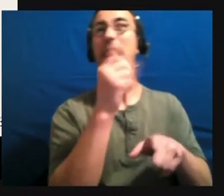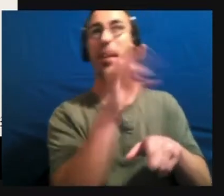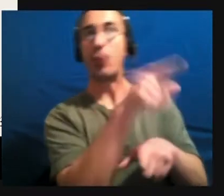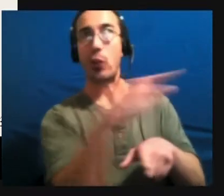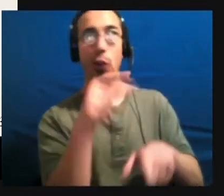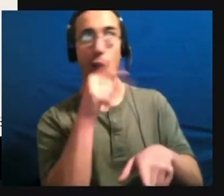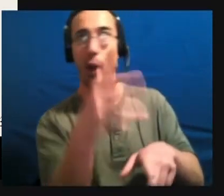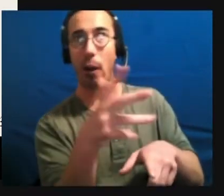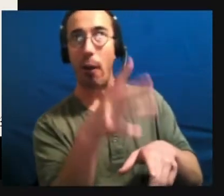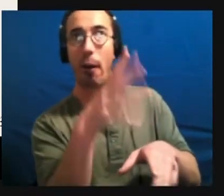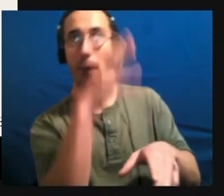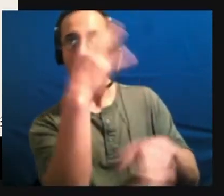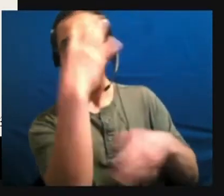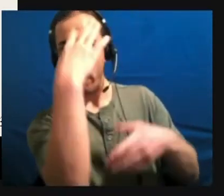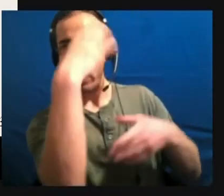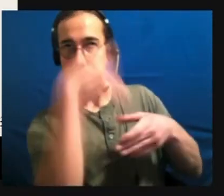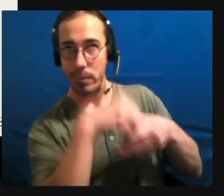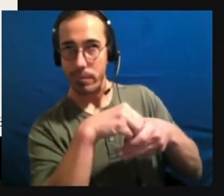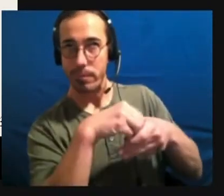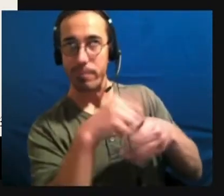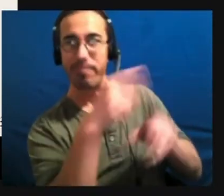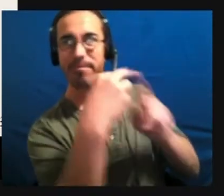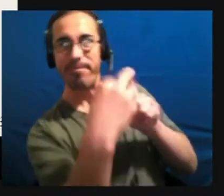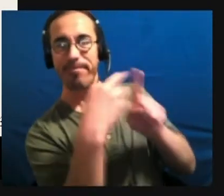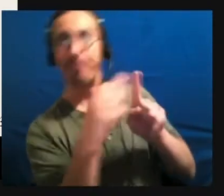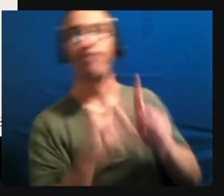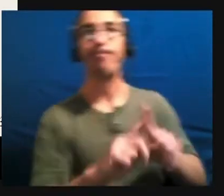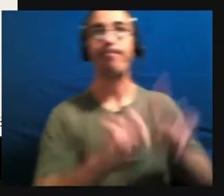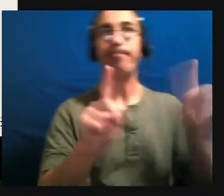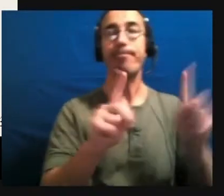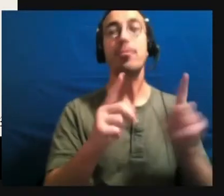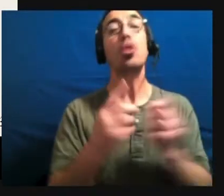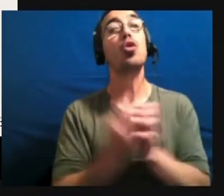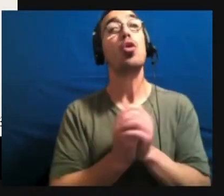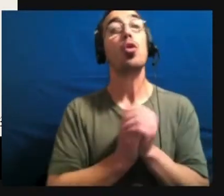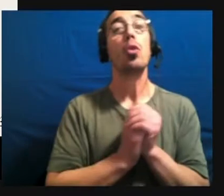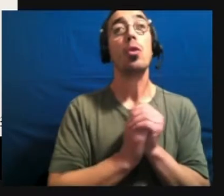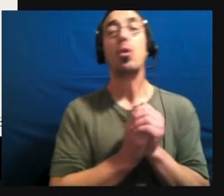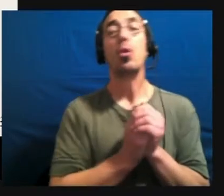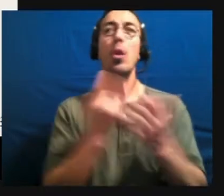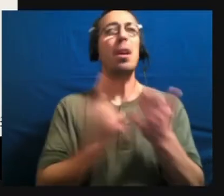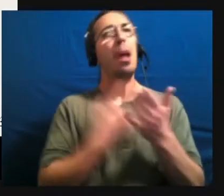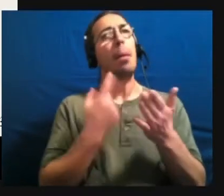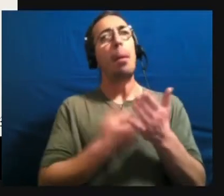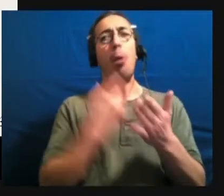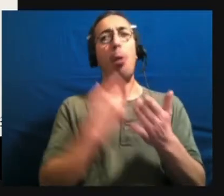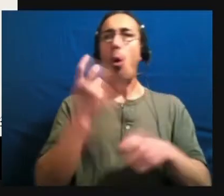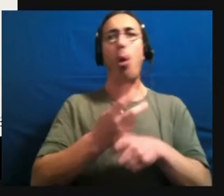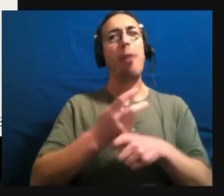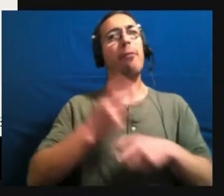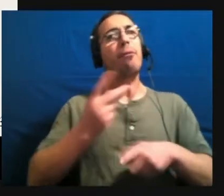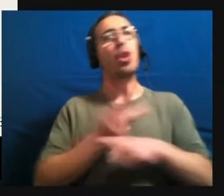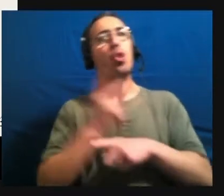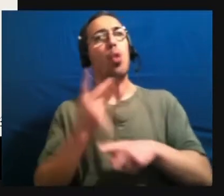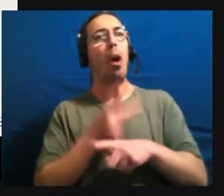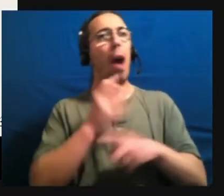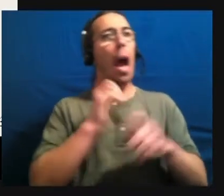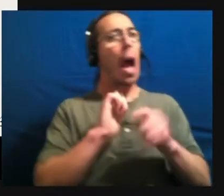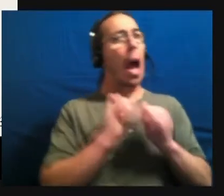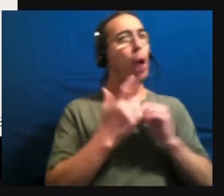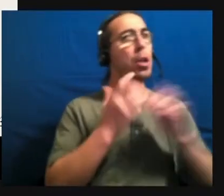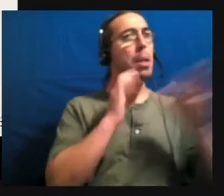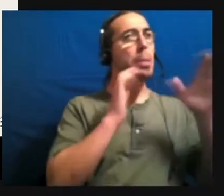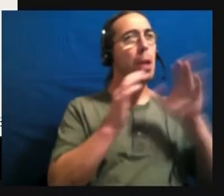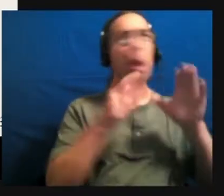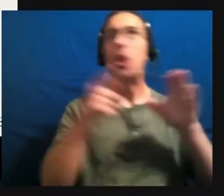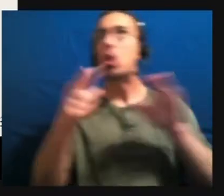time to unpack and figure out how do I communicate? How do you communicate? How